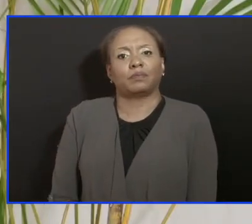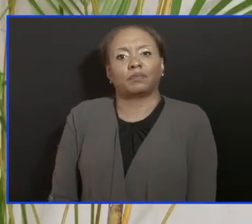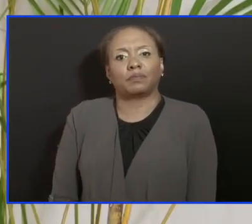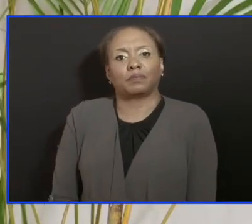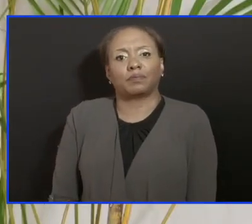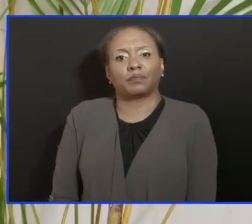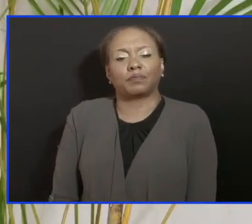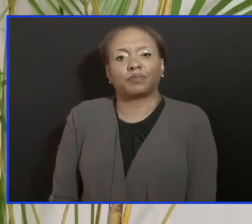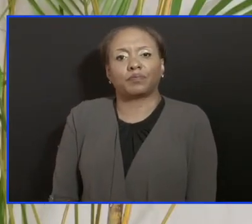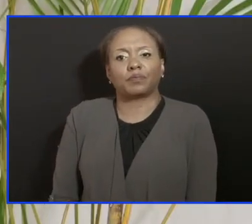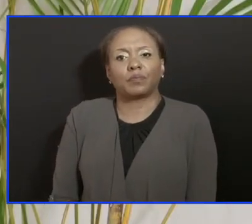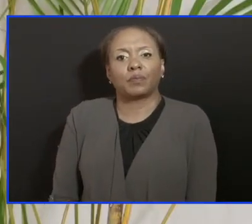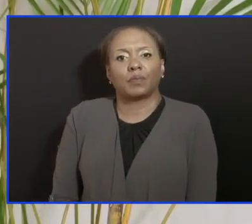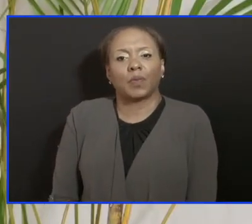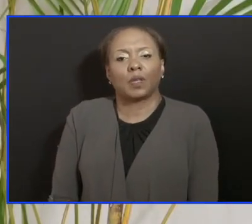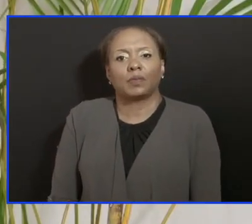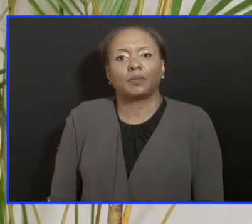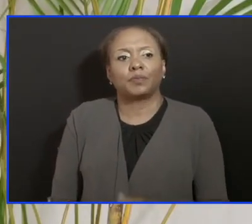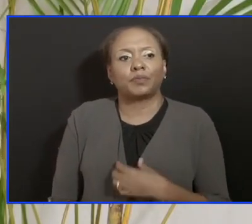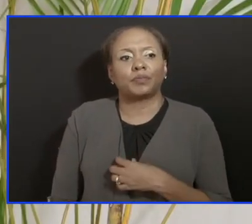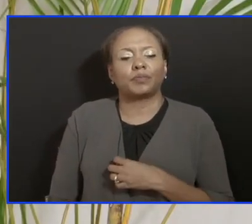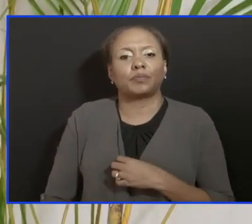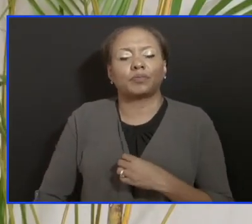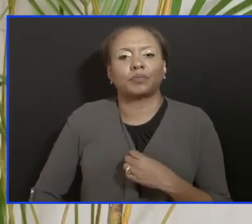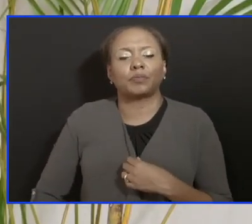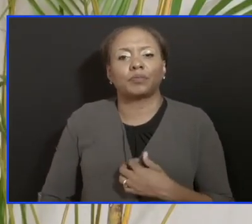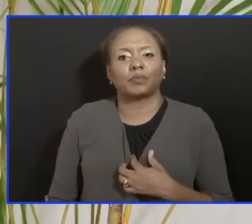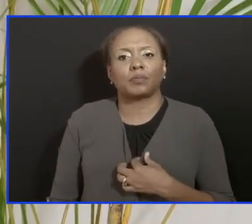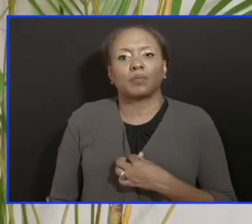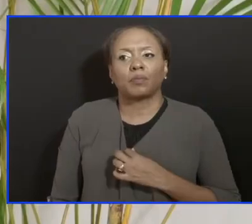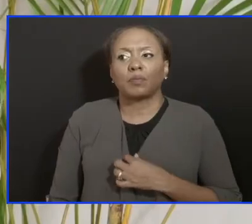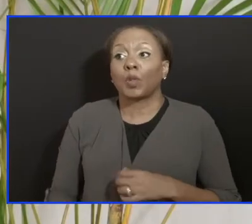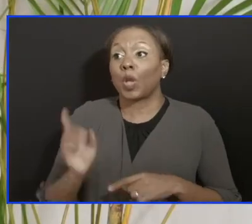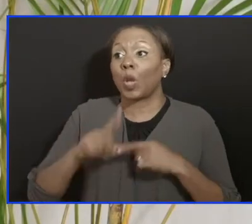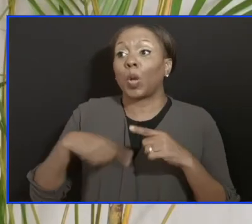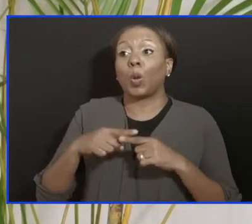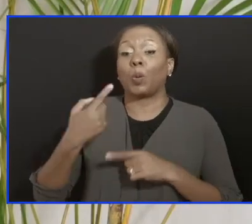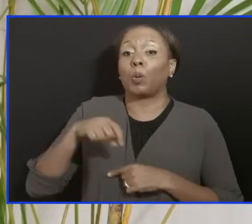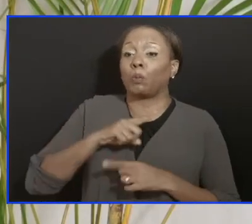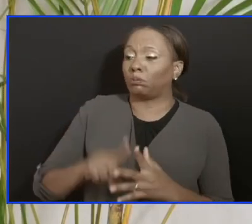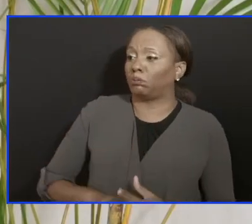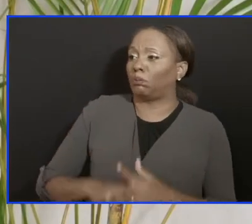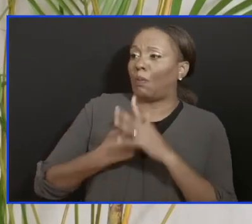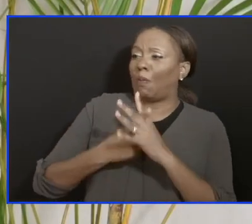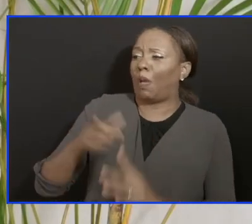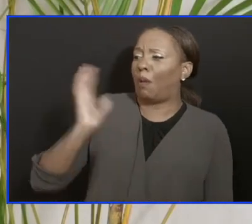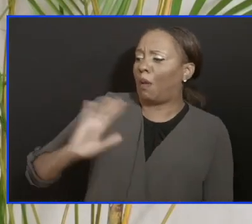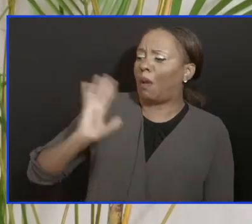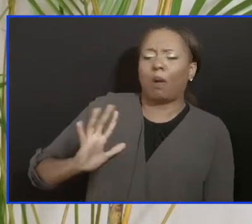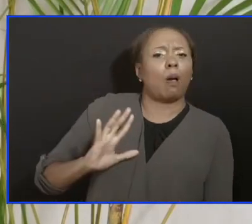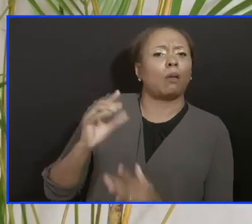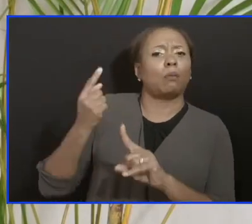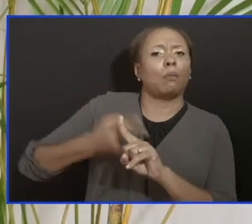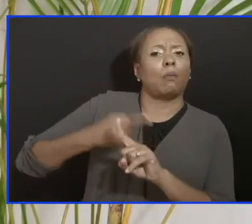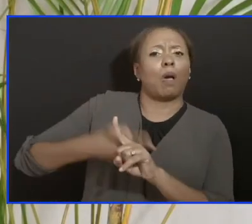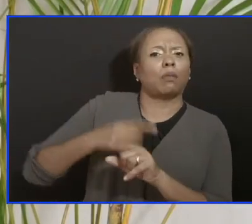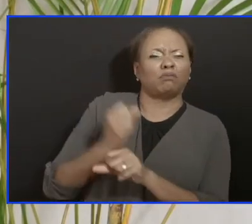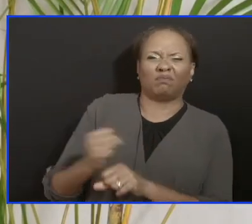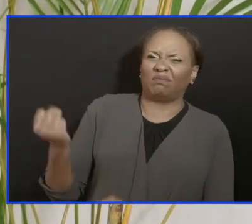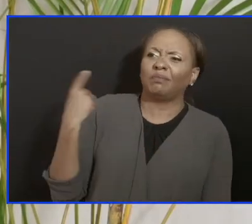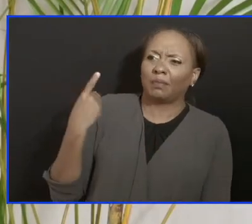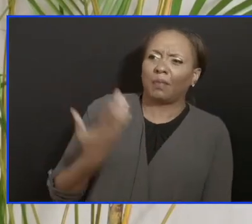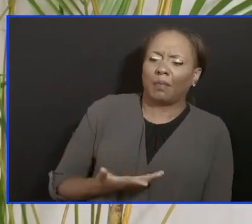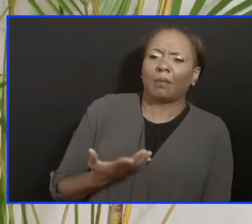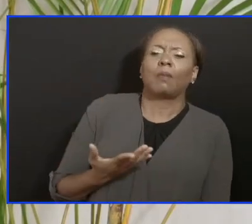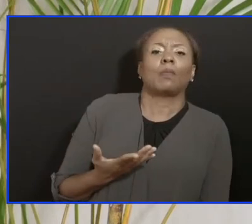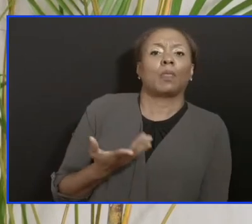When we started this journey several months ago, we started with some